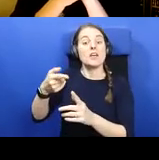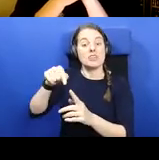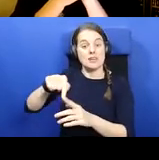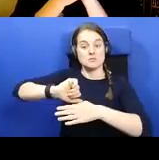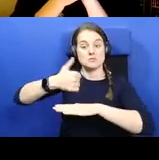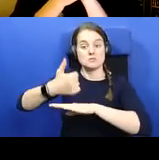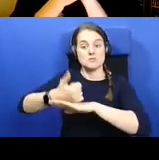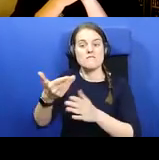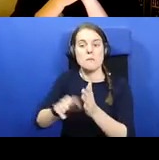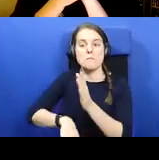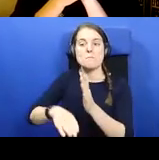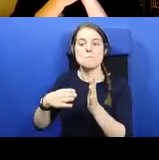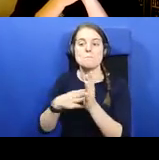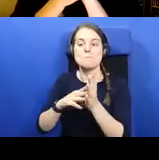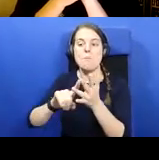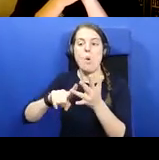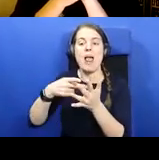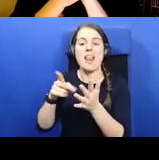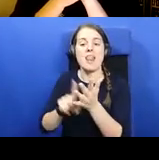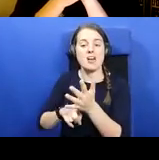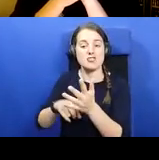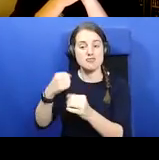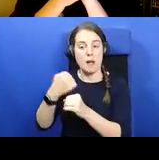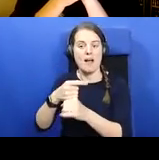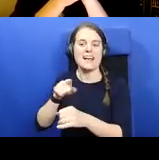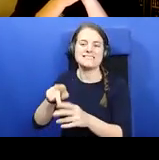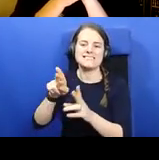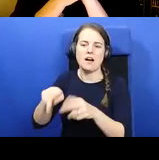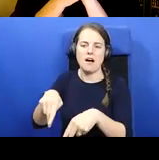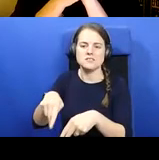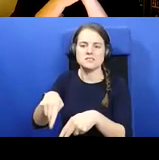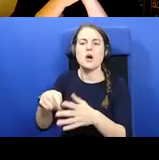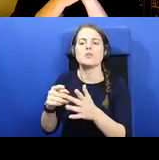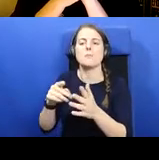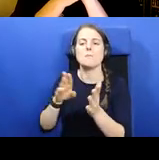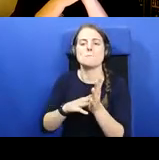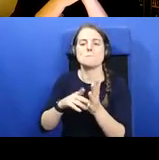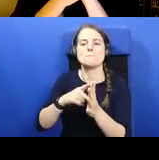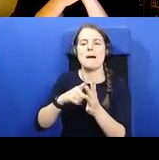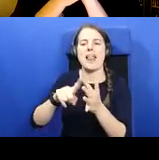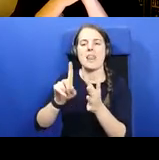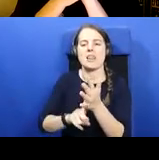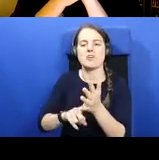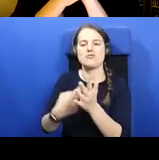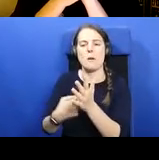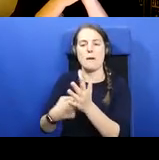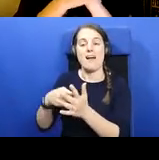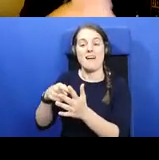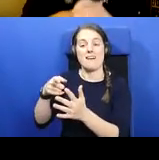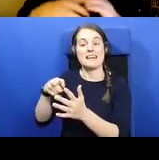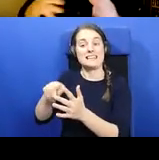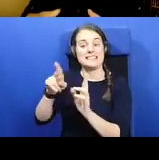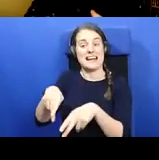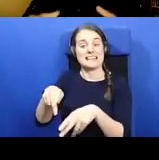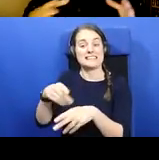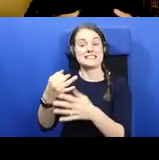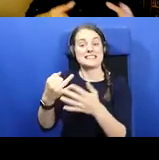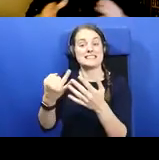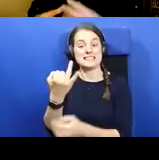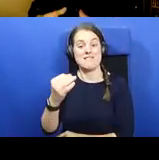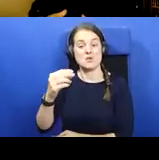who dies in 722. Now he's associated with Bangor, he's a monk of Bangor, and he